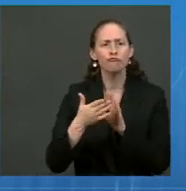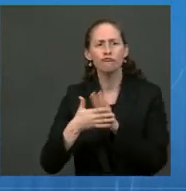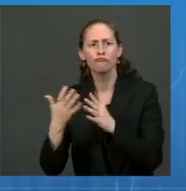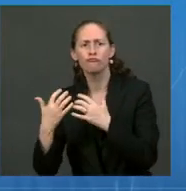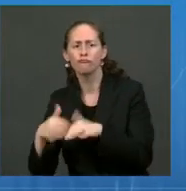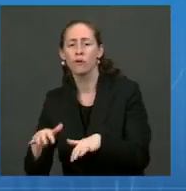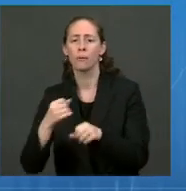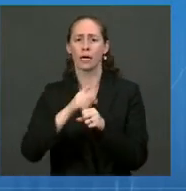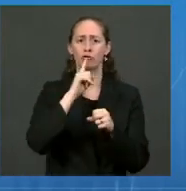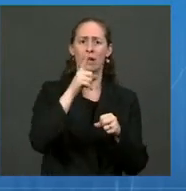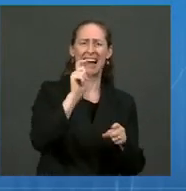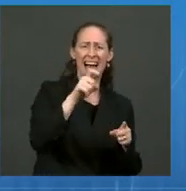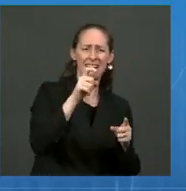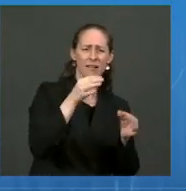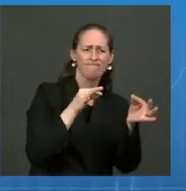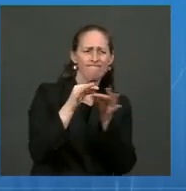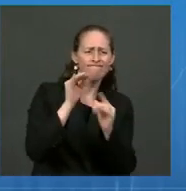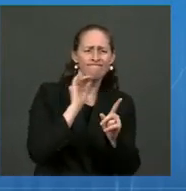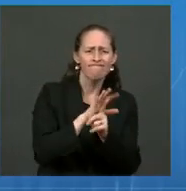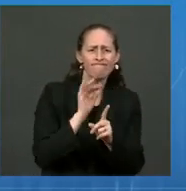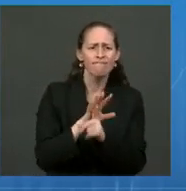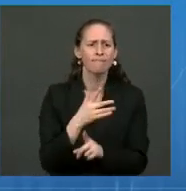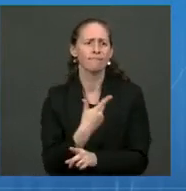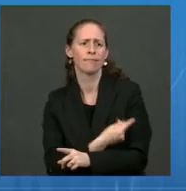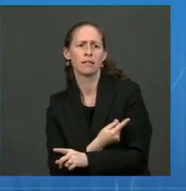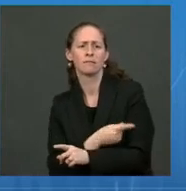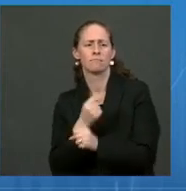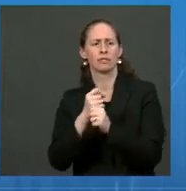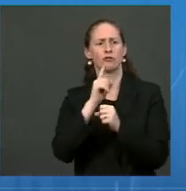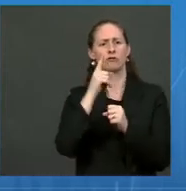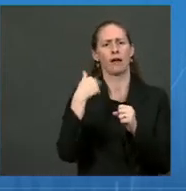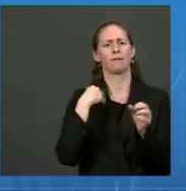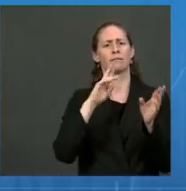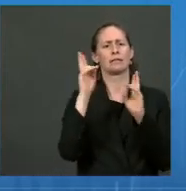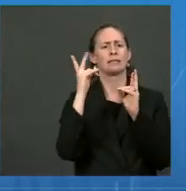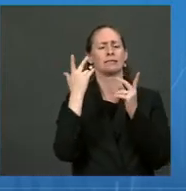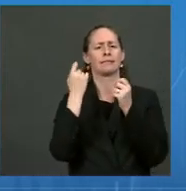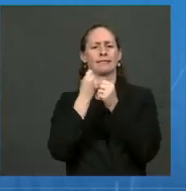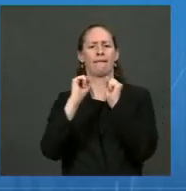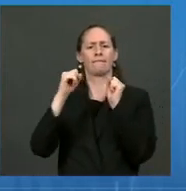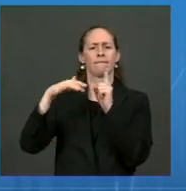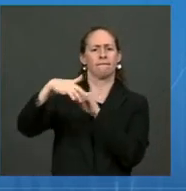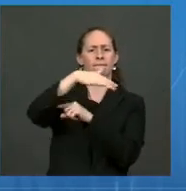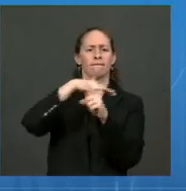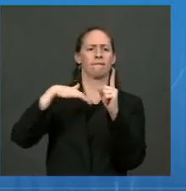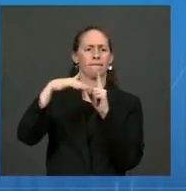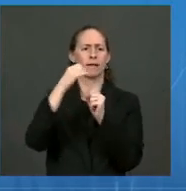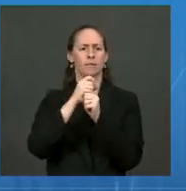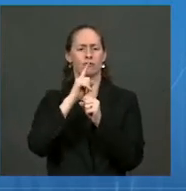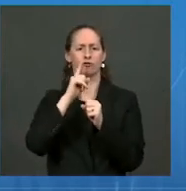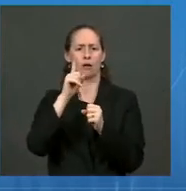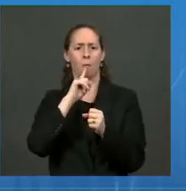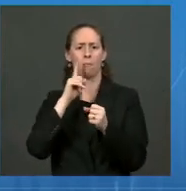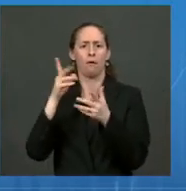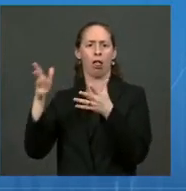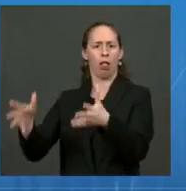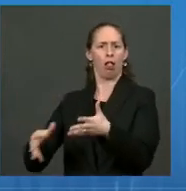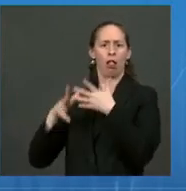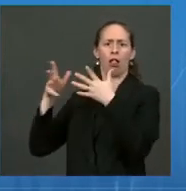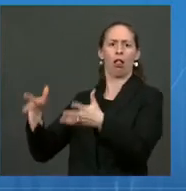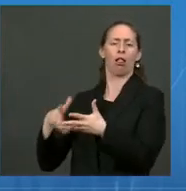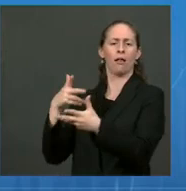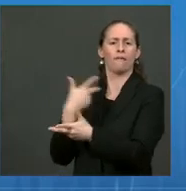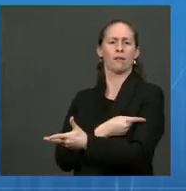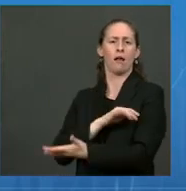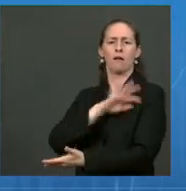well as making sure that there are adequate safety systems in all of these countries and absolutely getting vaccines in arms as trusted people already. So that work